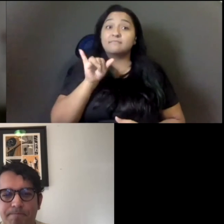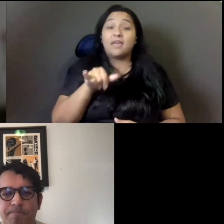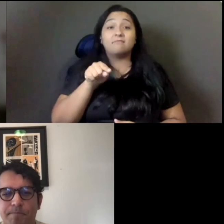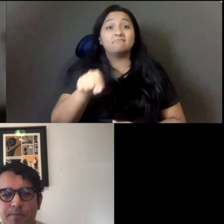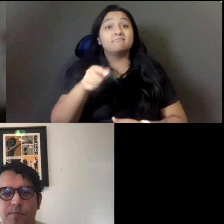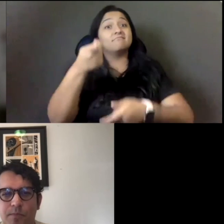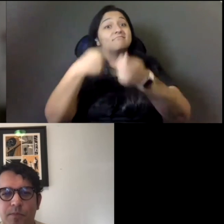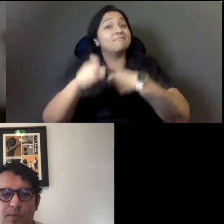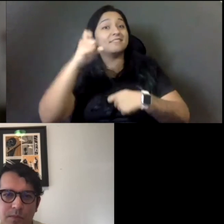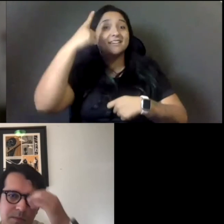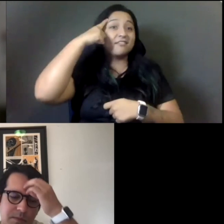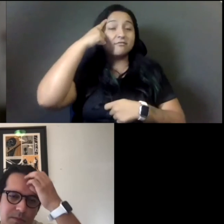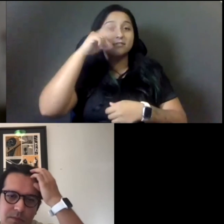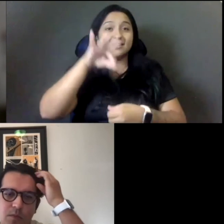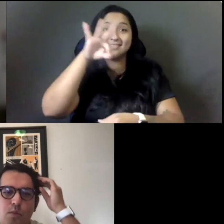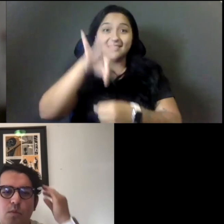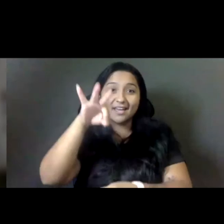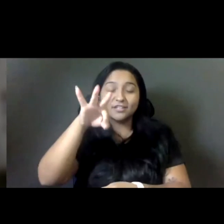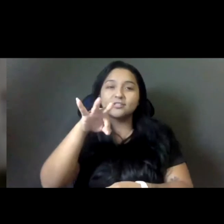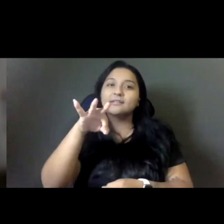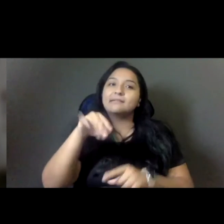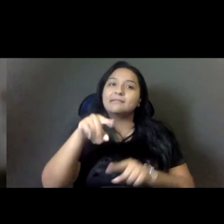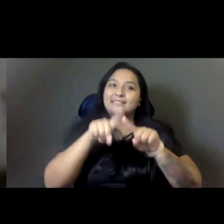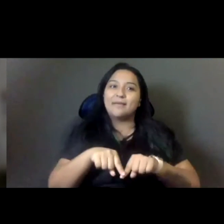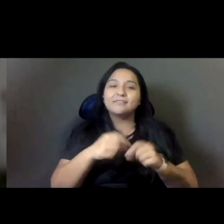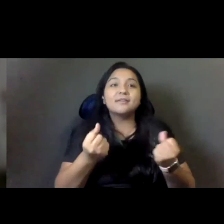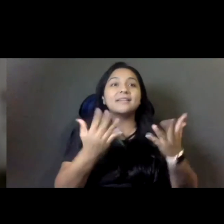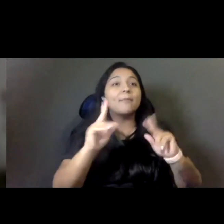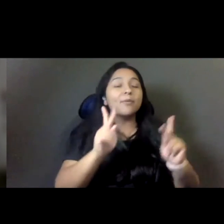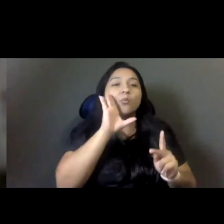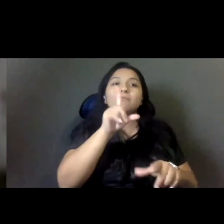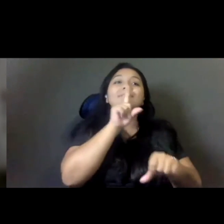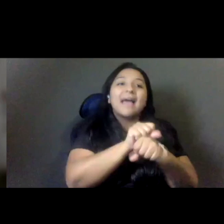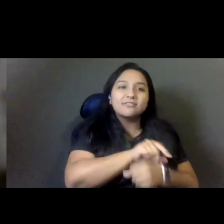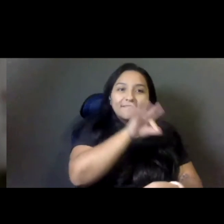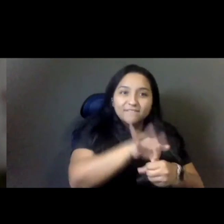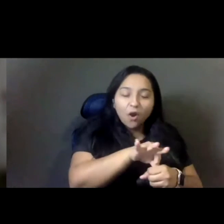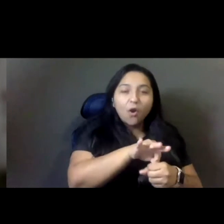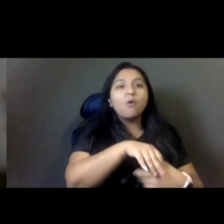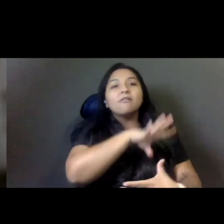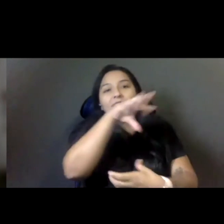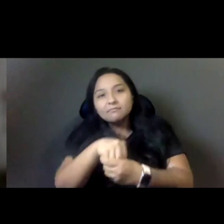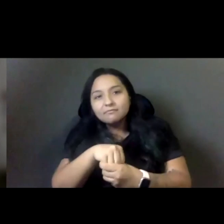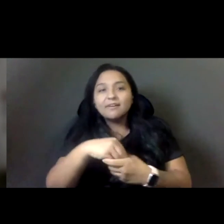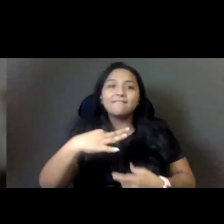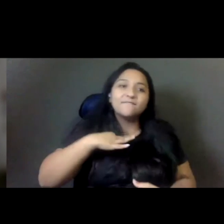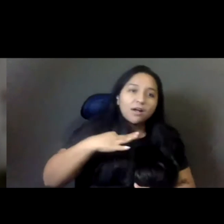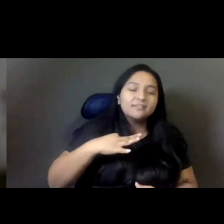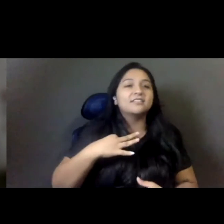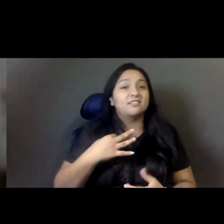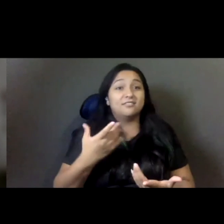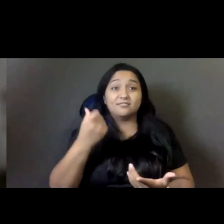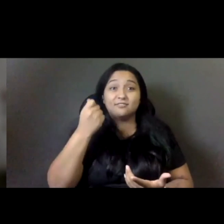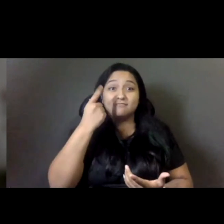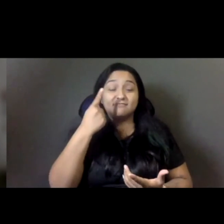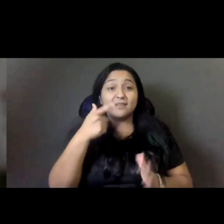like it's going to depend on energy and engagement. And as you heard also, ballots are going out now. So Juan even texted me